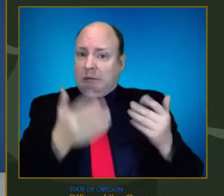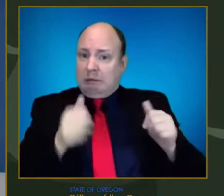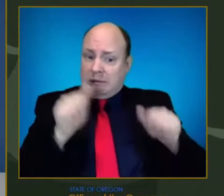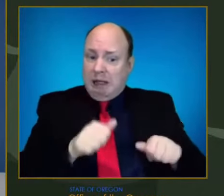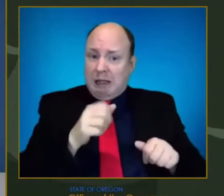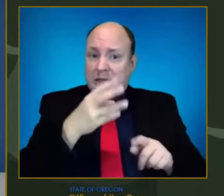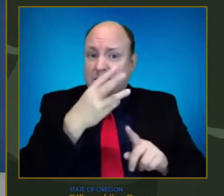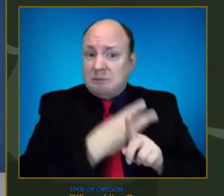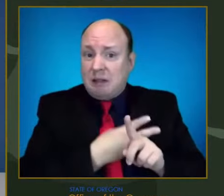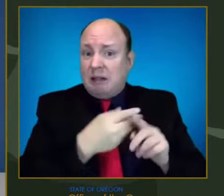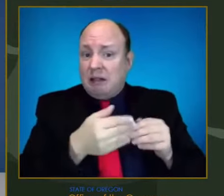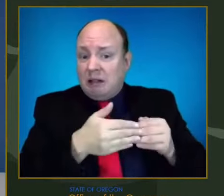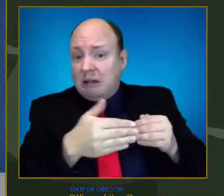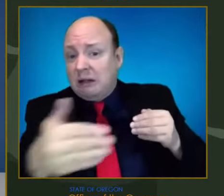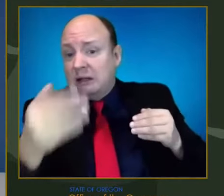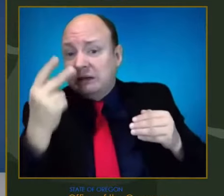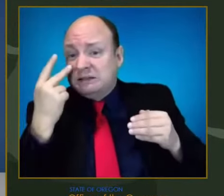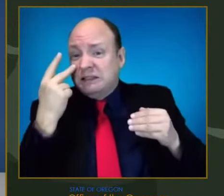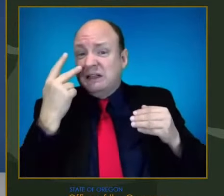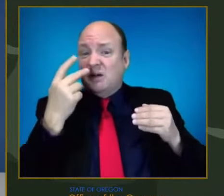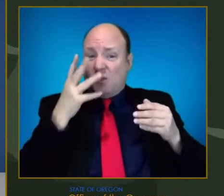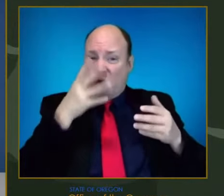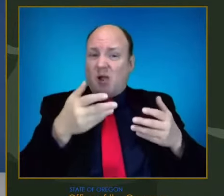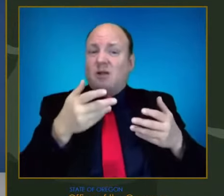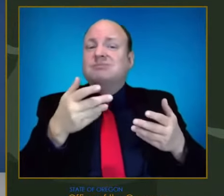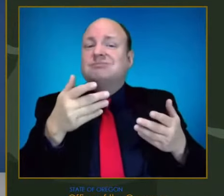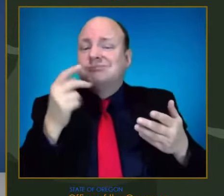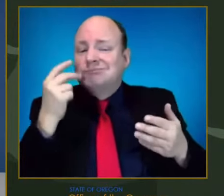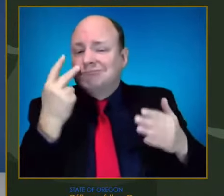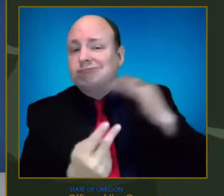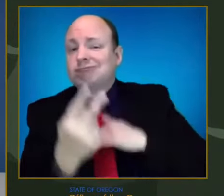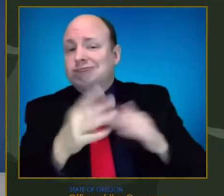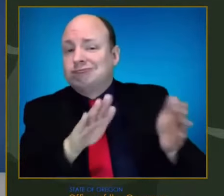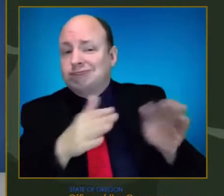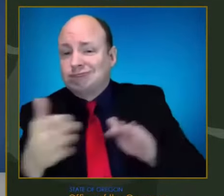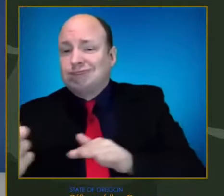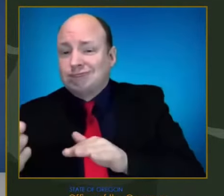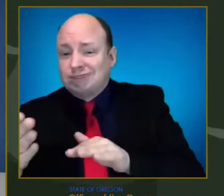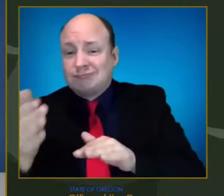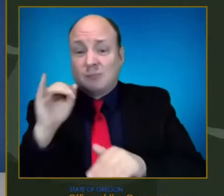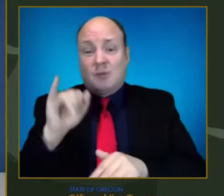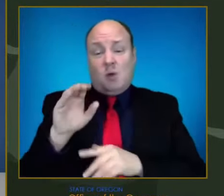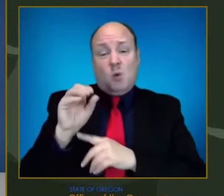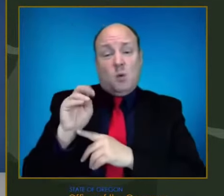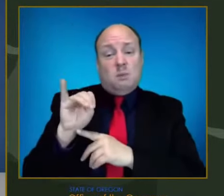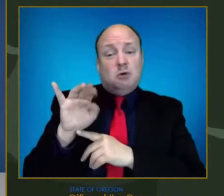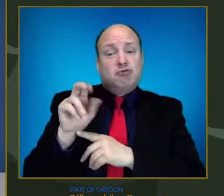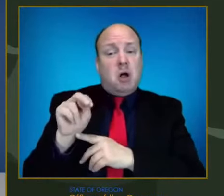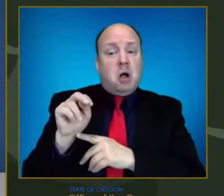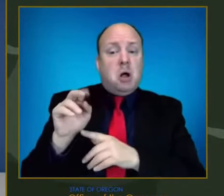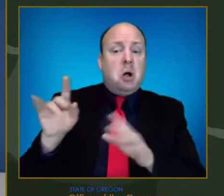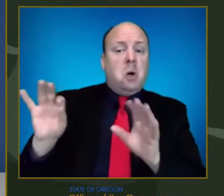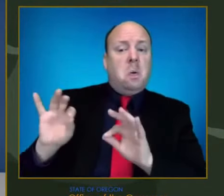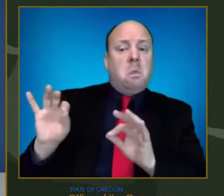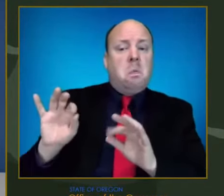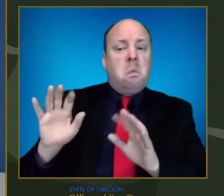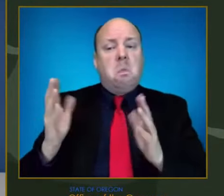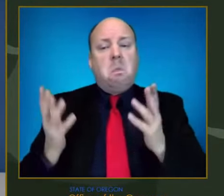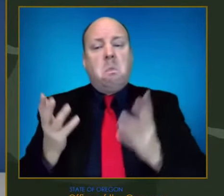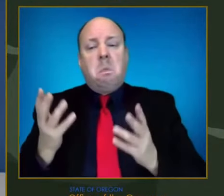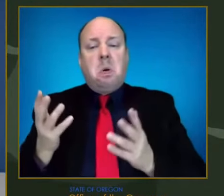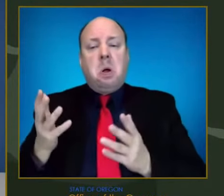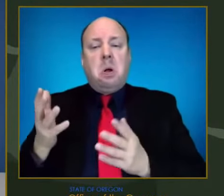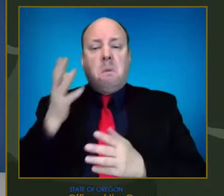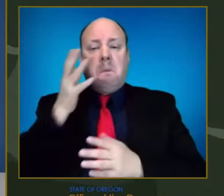I know there are many people who may hear that Omicron is more resistant to vaccines and assume there's no point to getting vaccinated. But here's what the